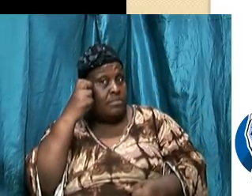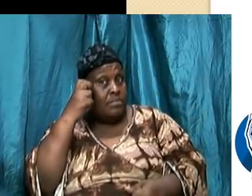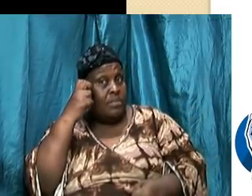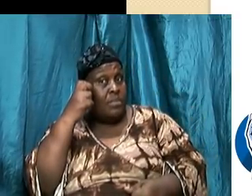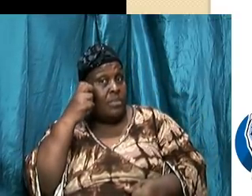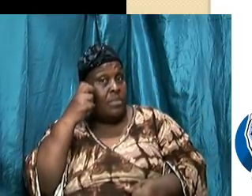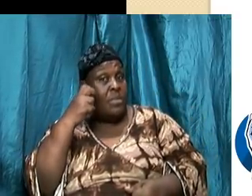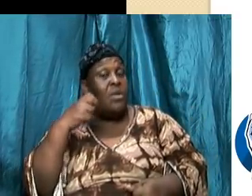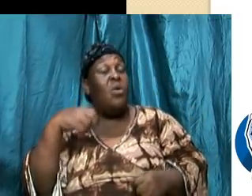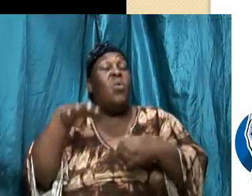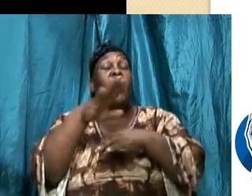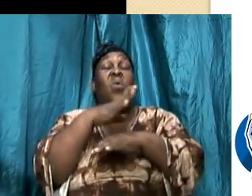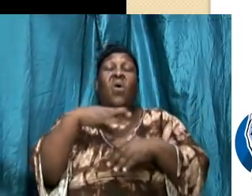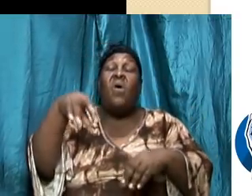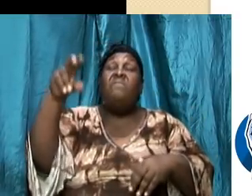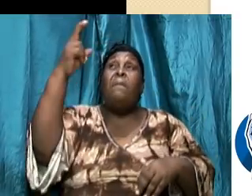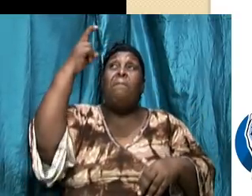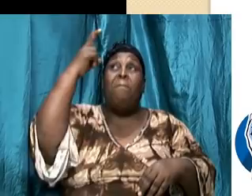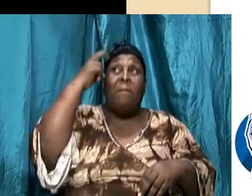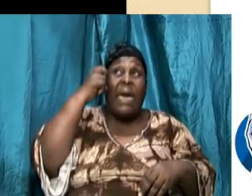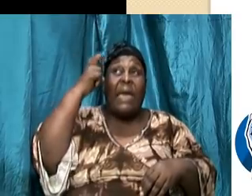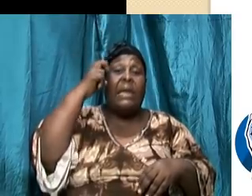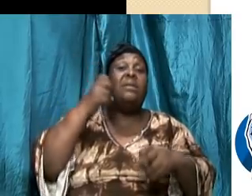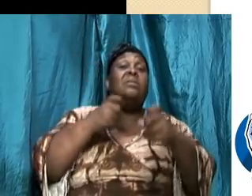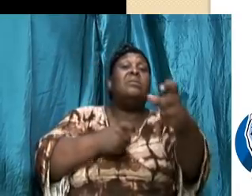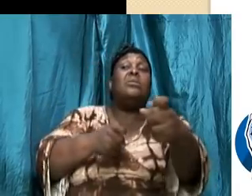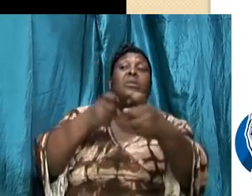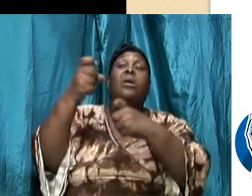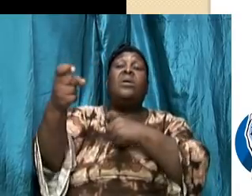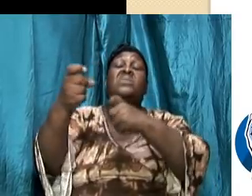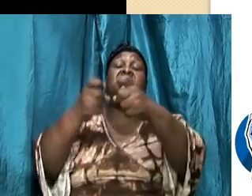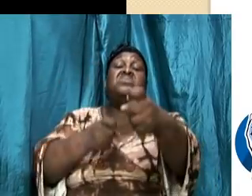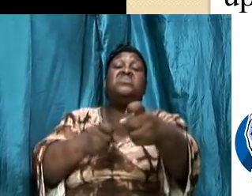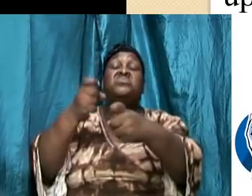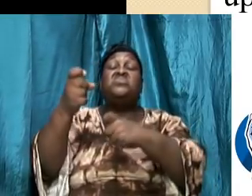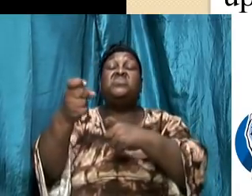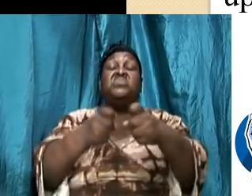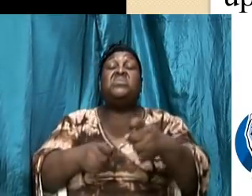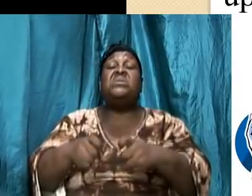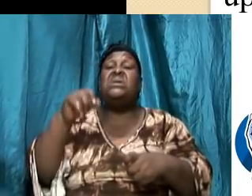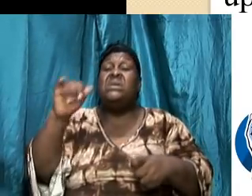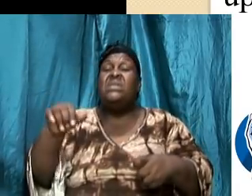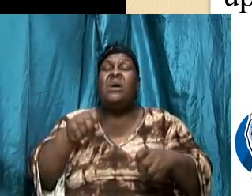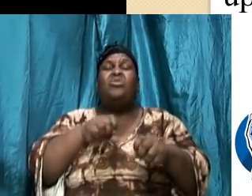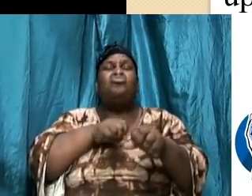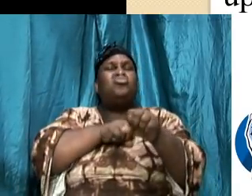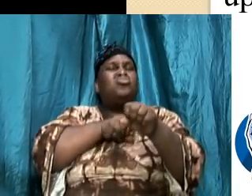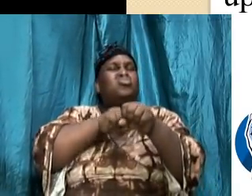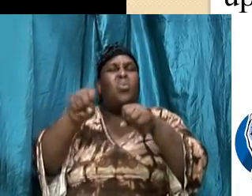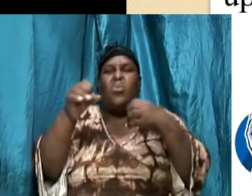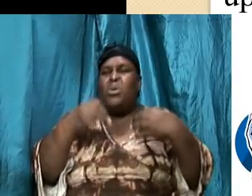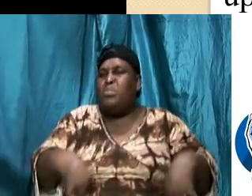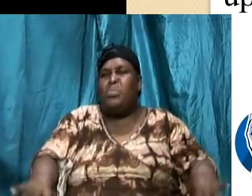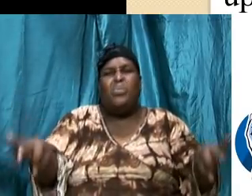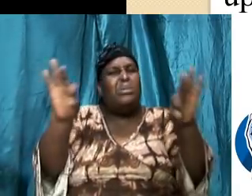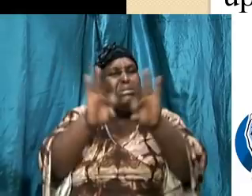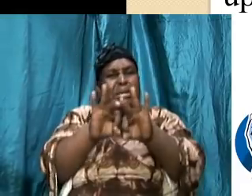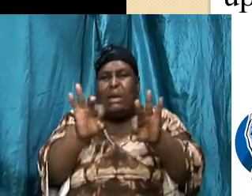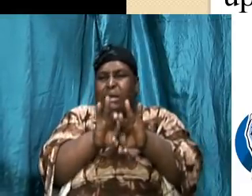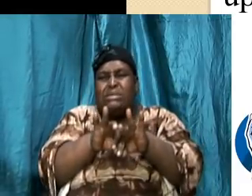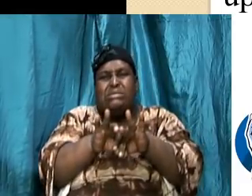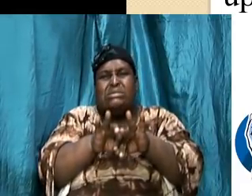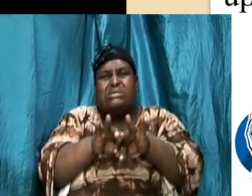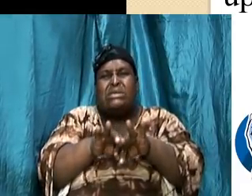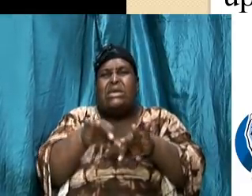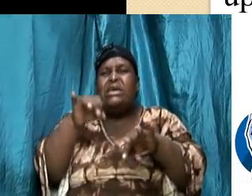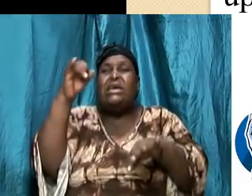over mind control and that is so crucial if